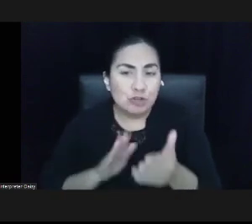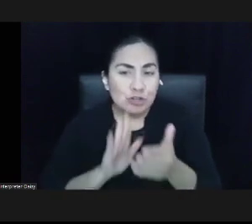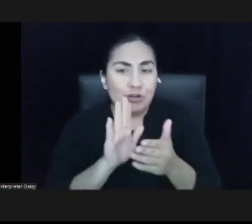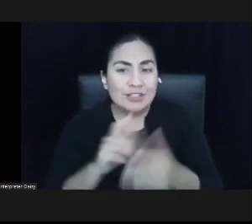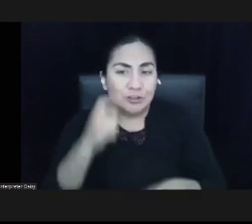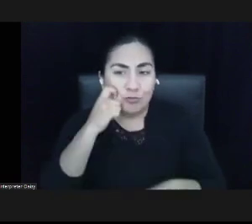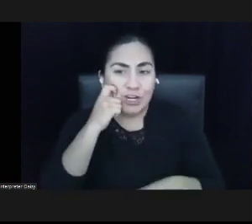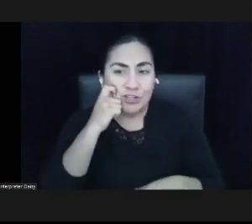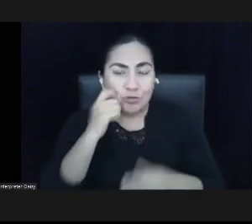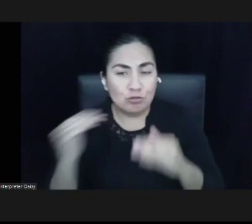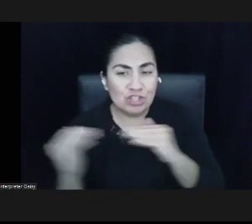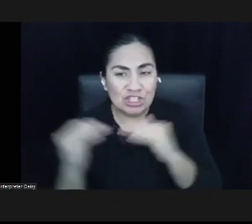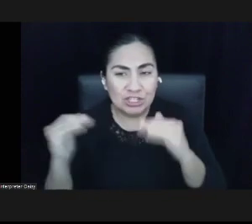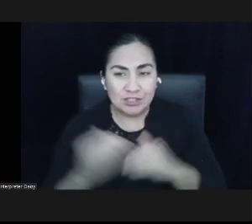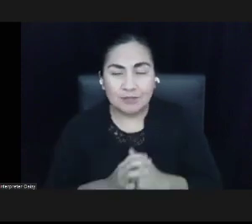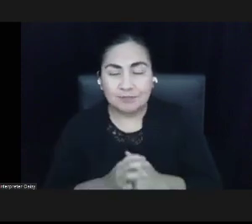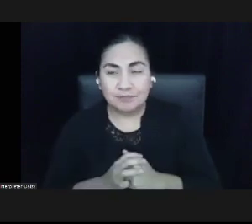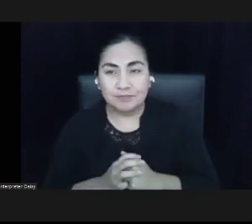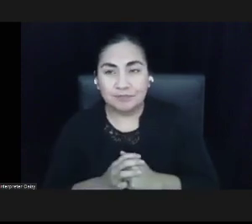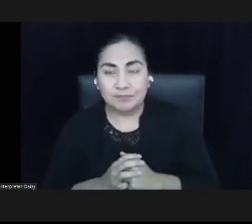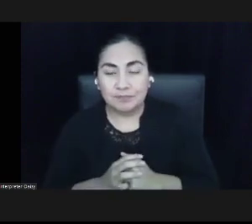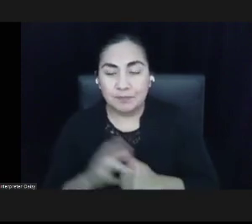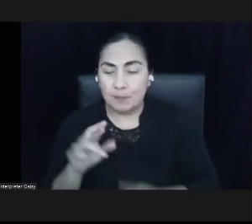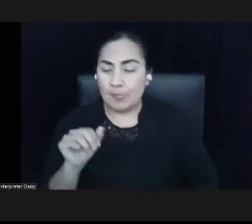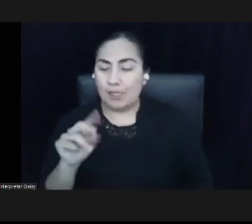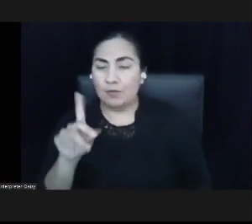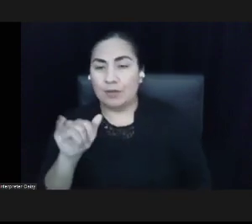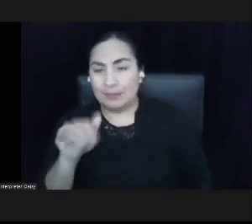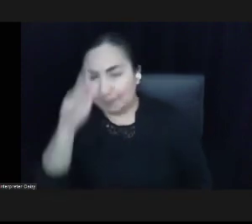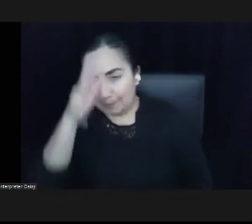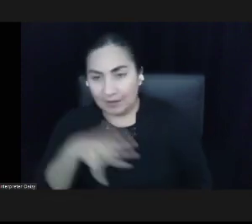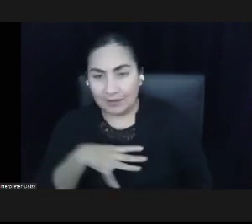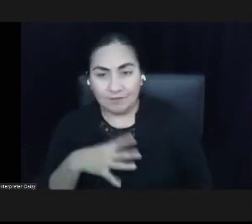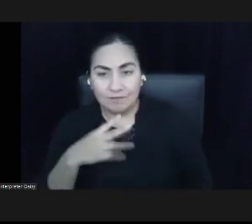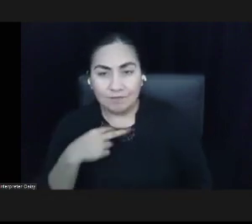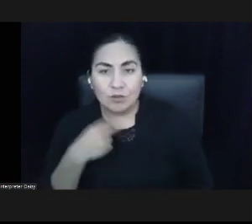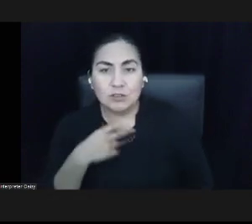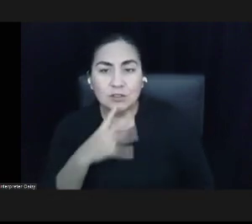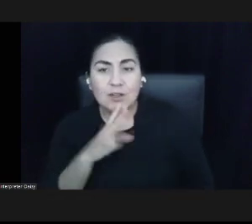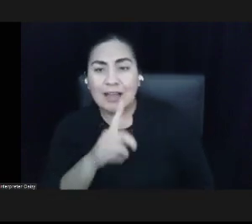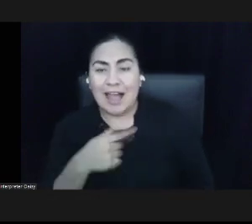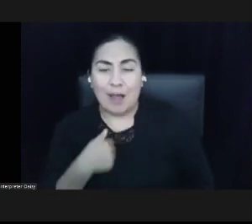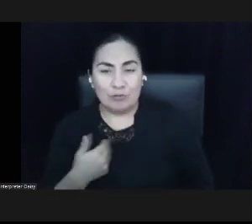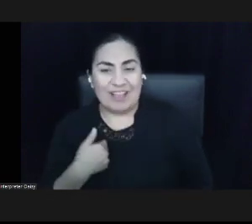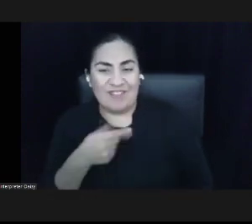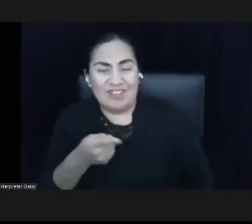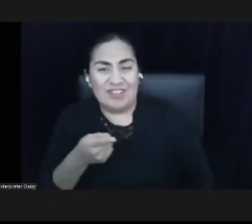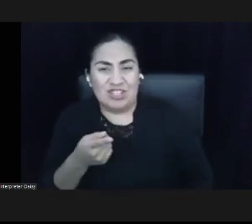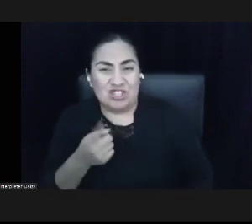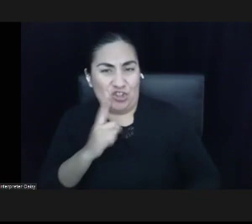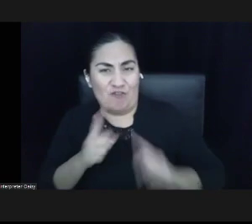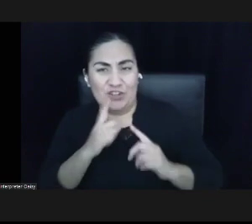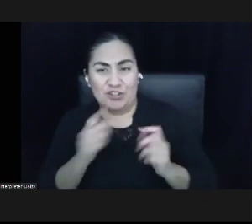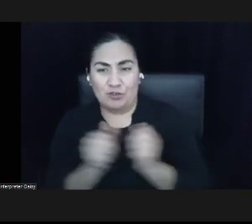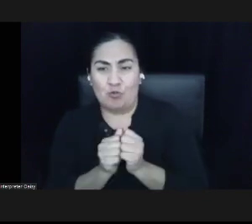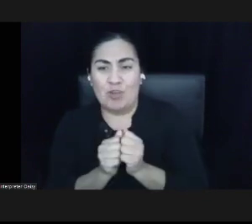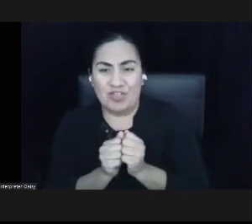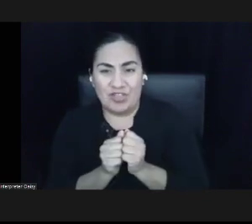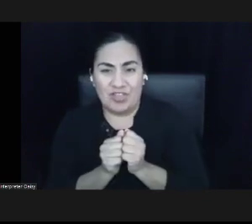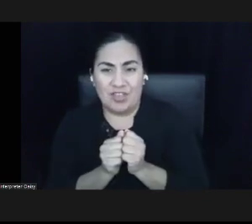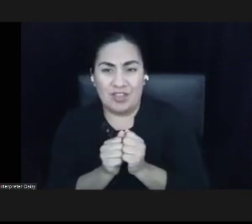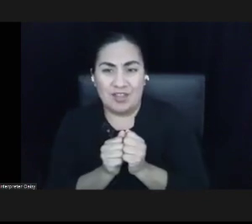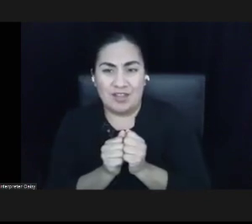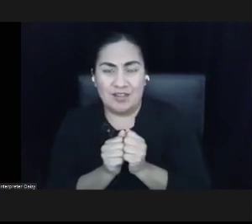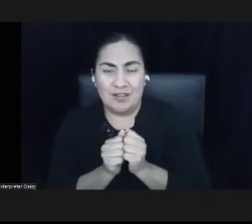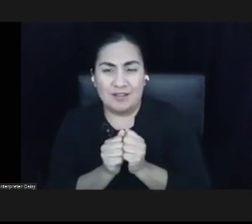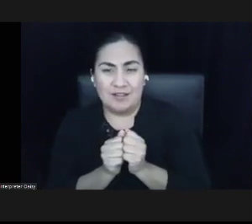Well, I was having this conversation with Angie Kim earlier in the week, but maybe it was last week because